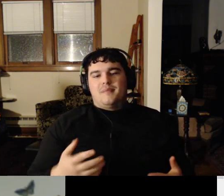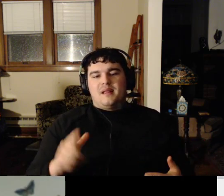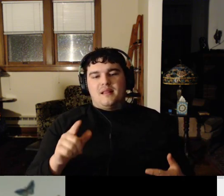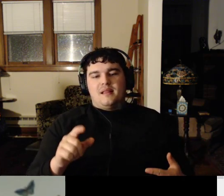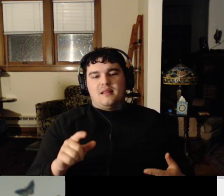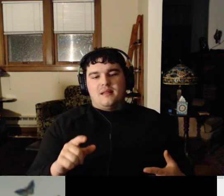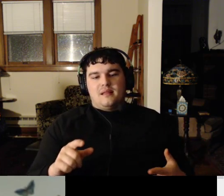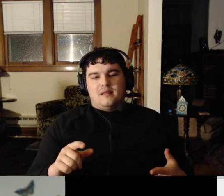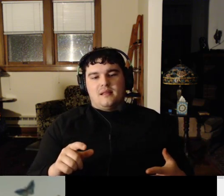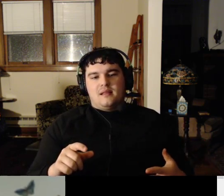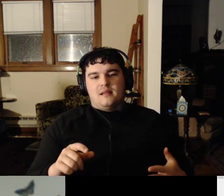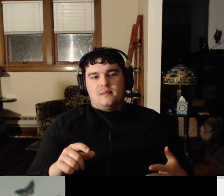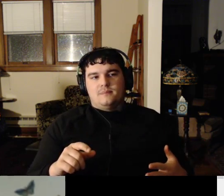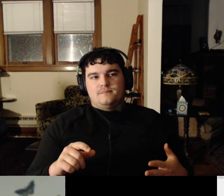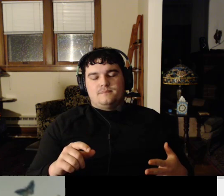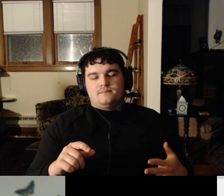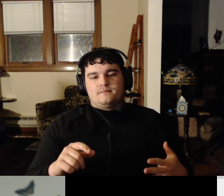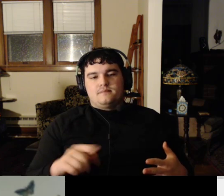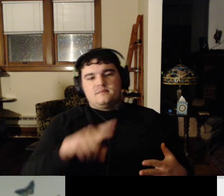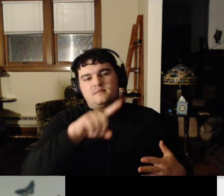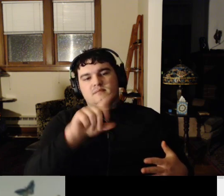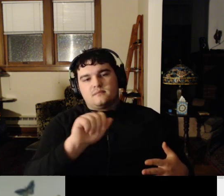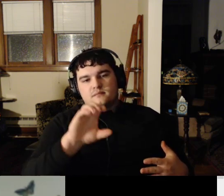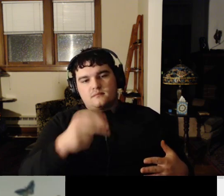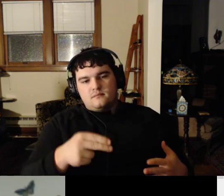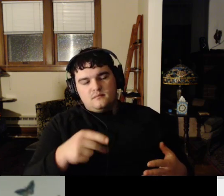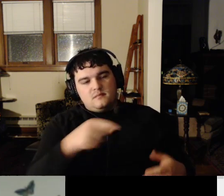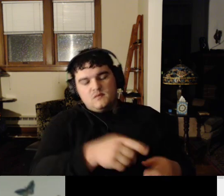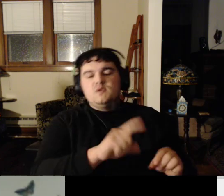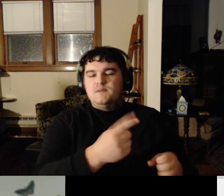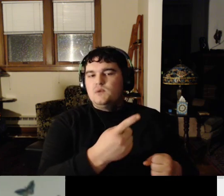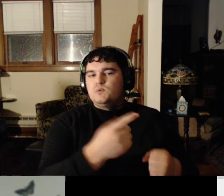Okay. So Zachary's going to do the first one for us.